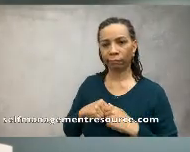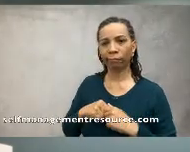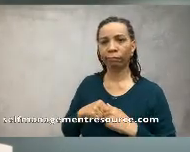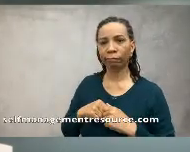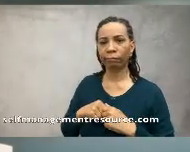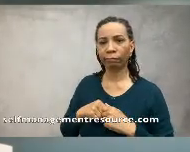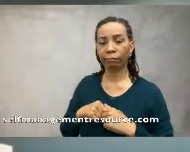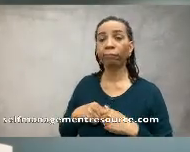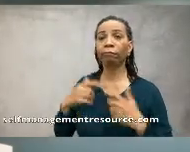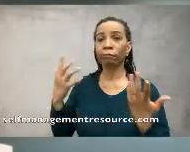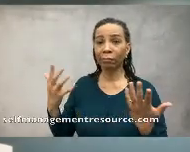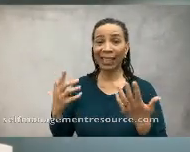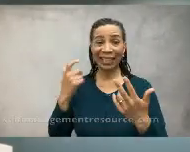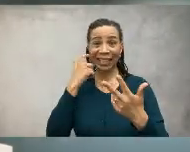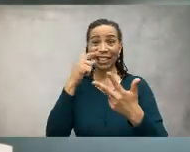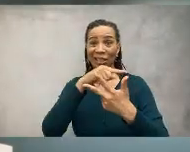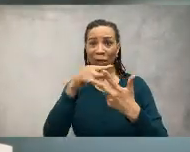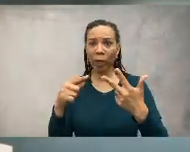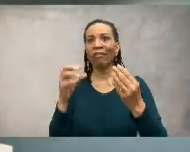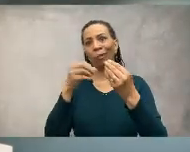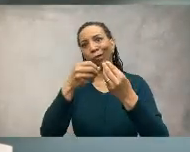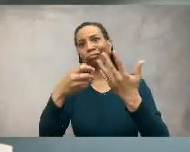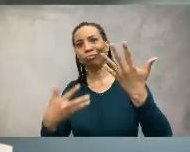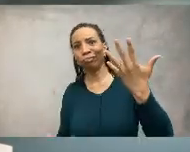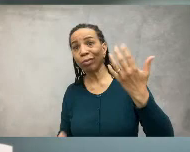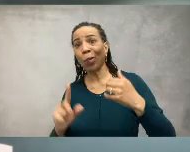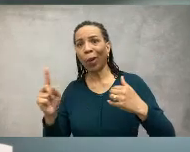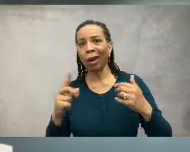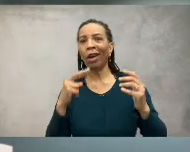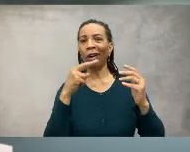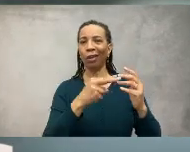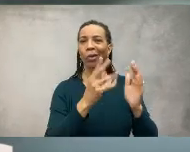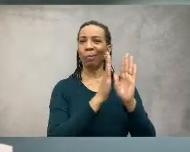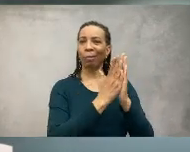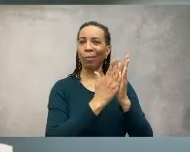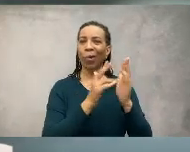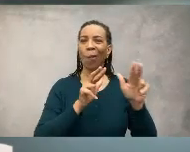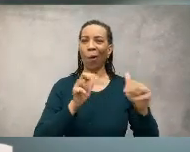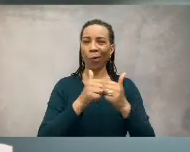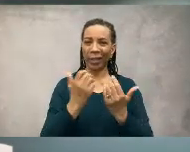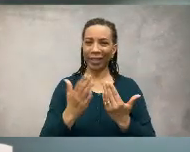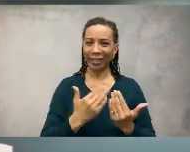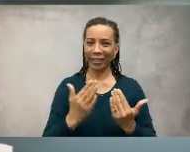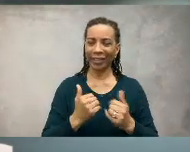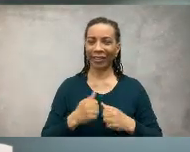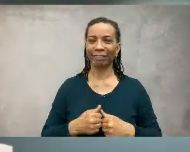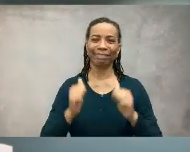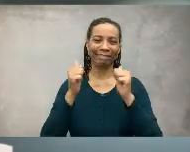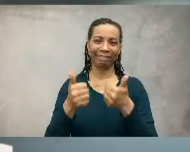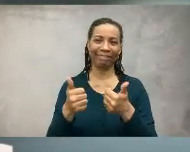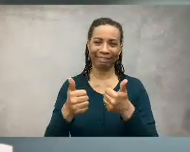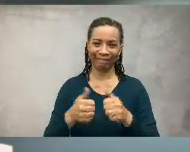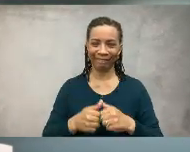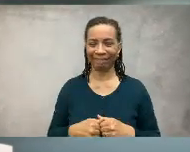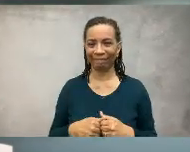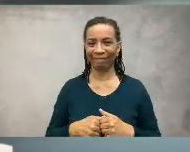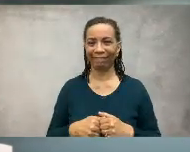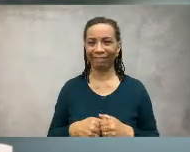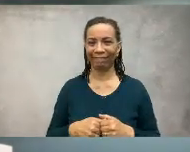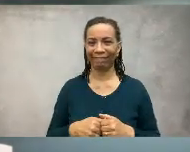now please refer to your walk with ease guide for more resources not highlighted here thank you very much